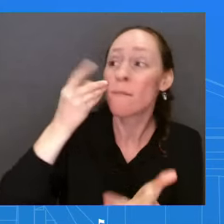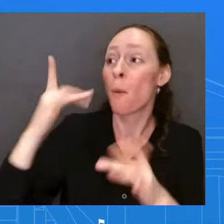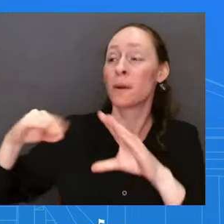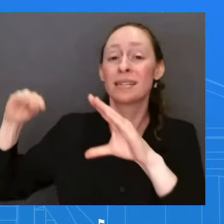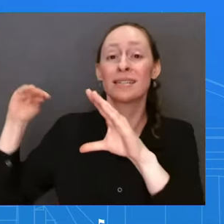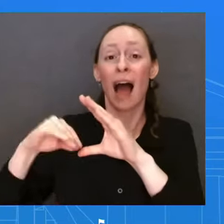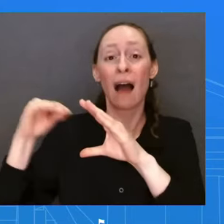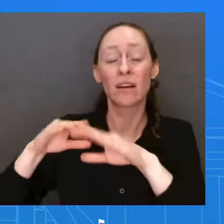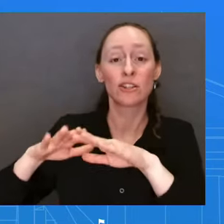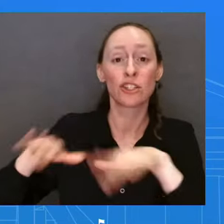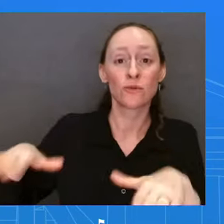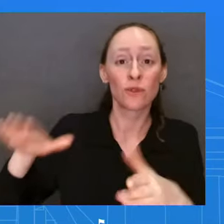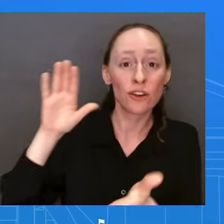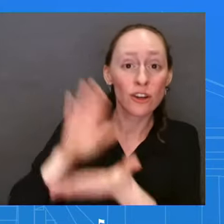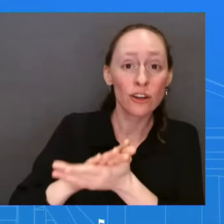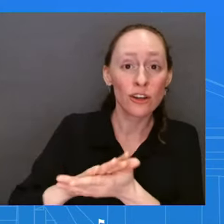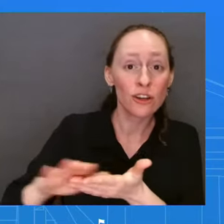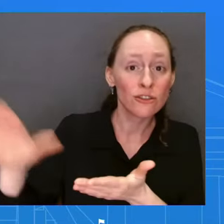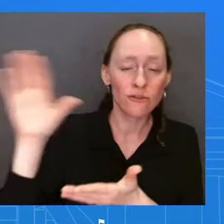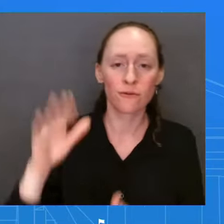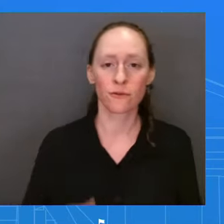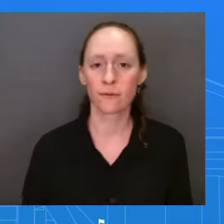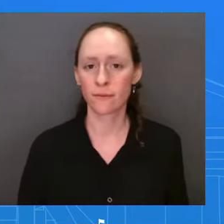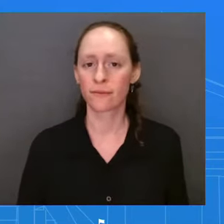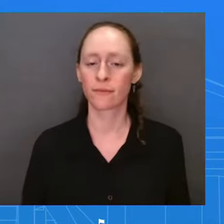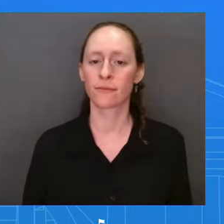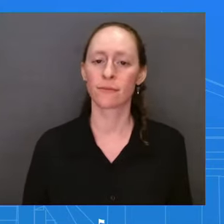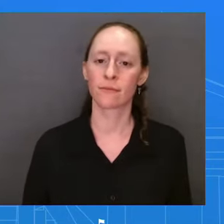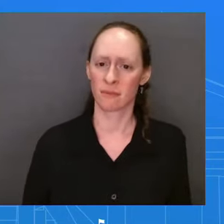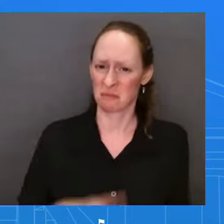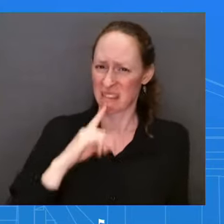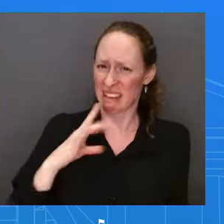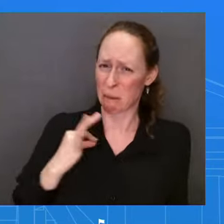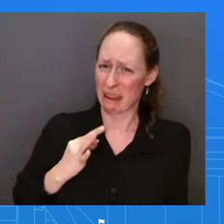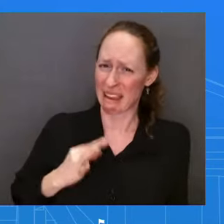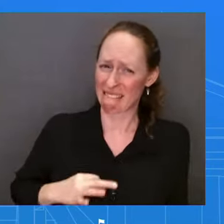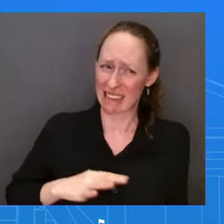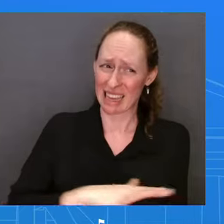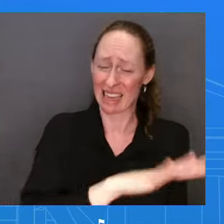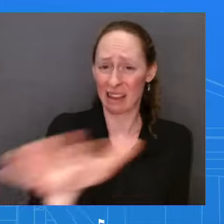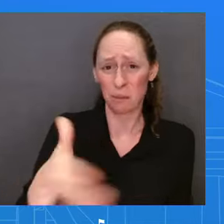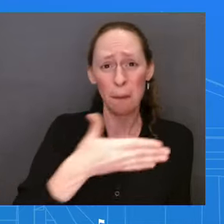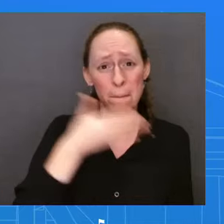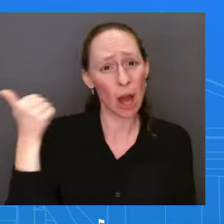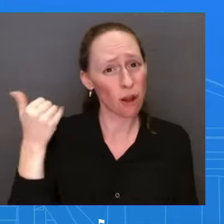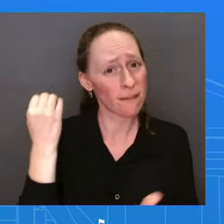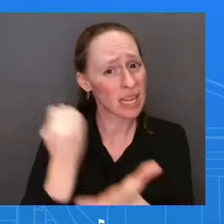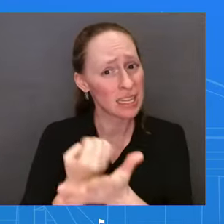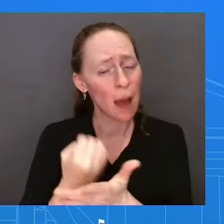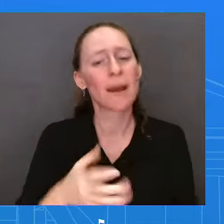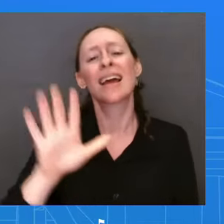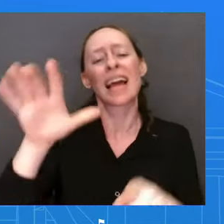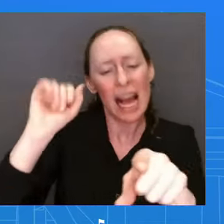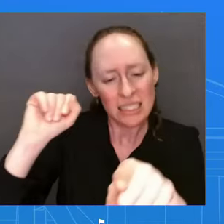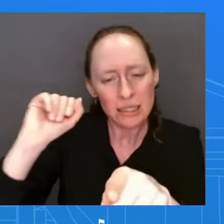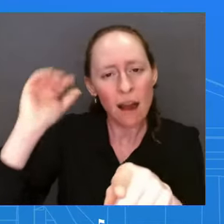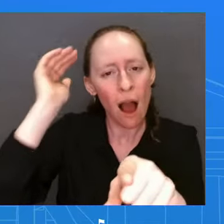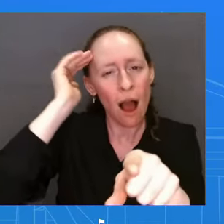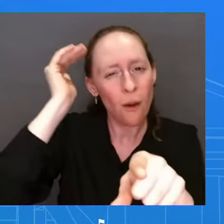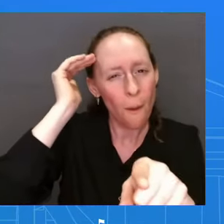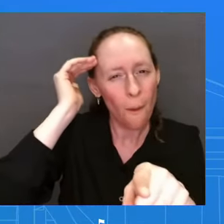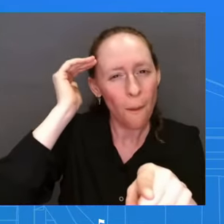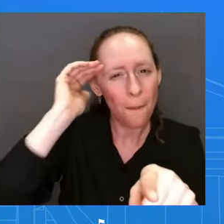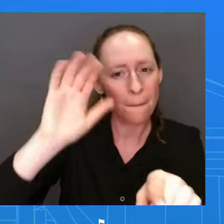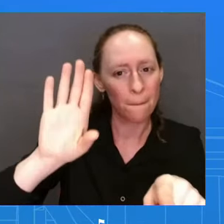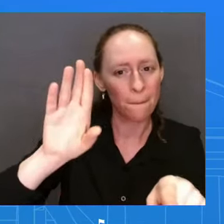significant impact and a benefit to the economy over the long term. The but it's on the repayments when you're actually, when they have less money to spend. I mean, does